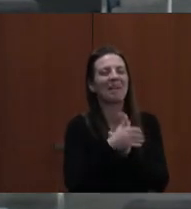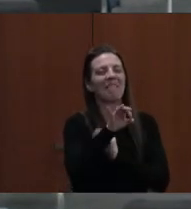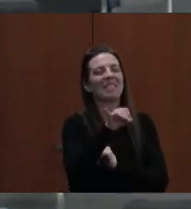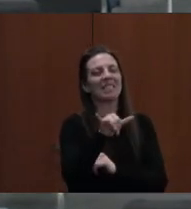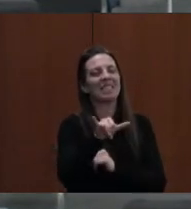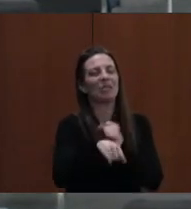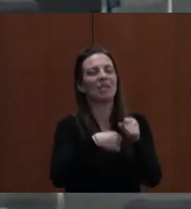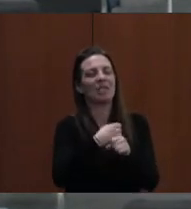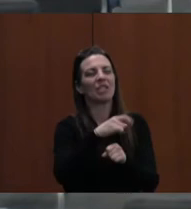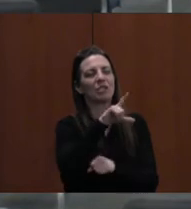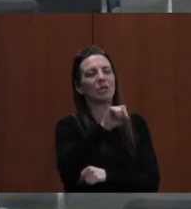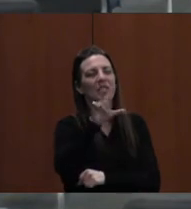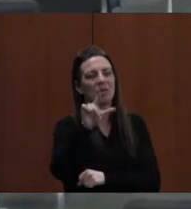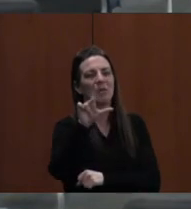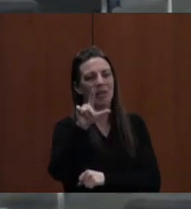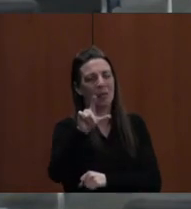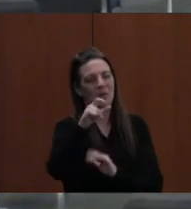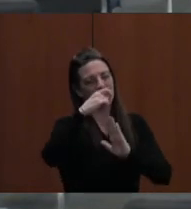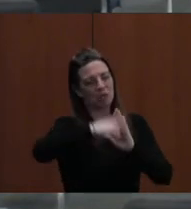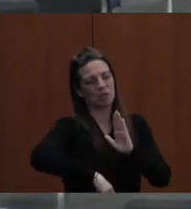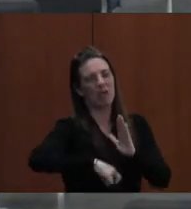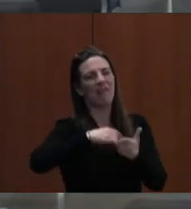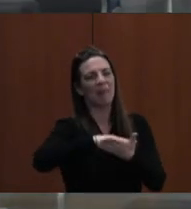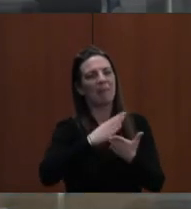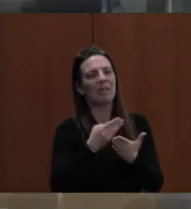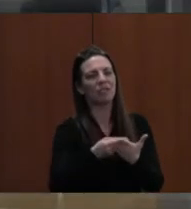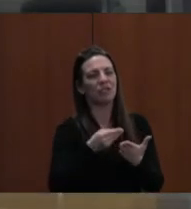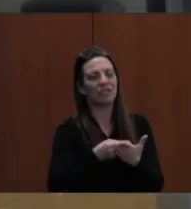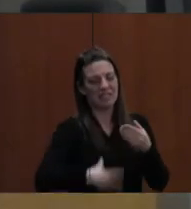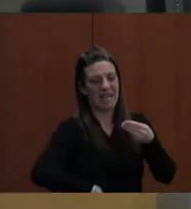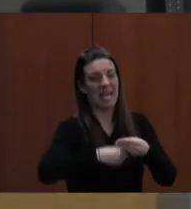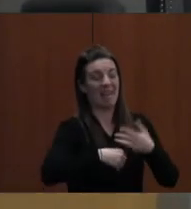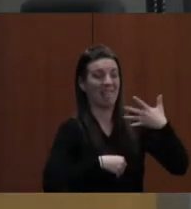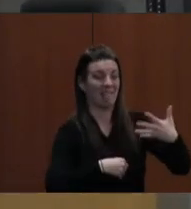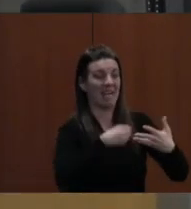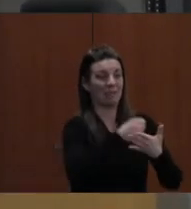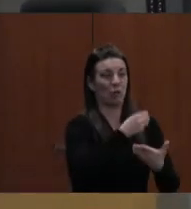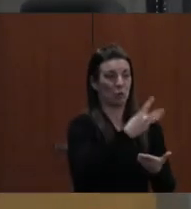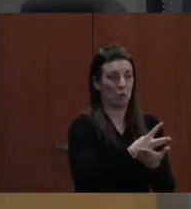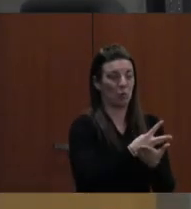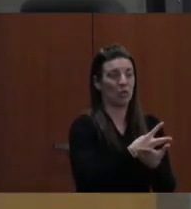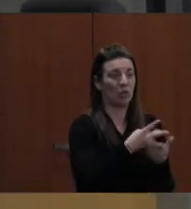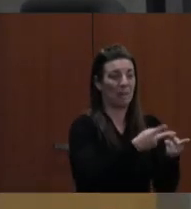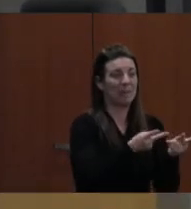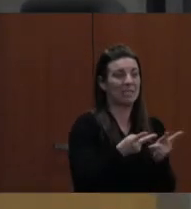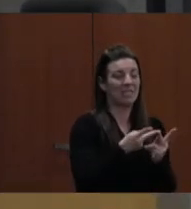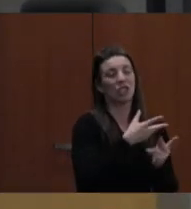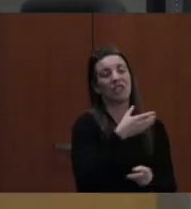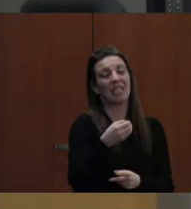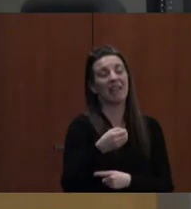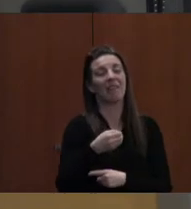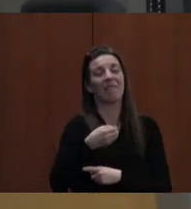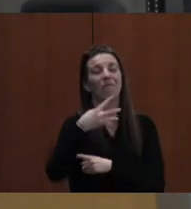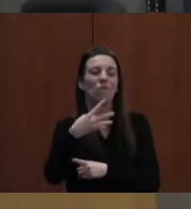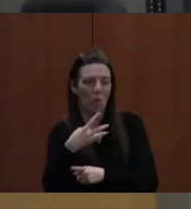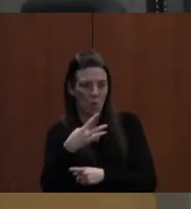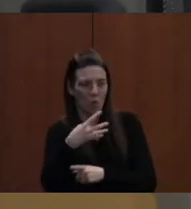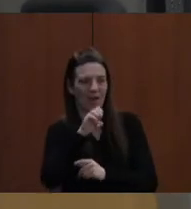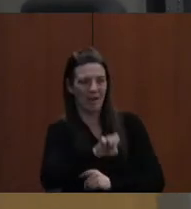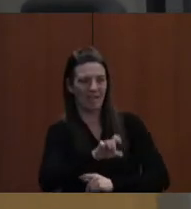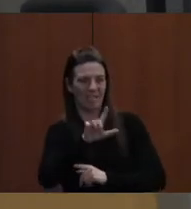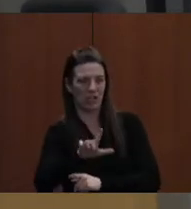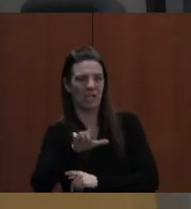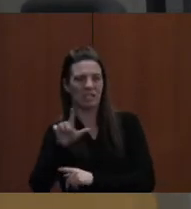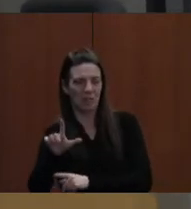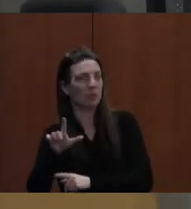2023 DRAFT BUDGET TO ADD FIVE SOCIAL WORKER POSITIONS, AND FOUR ENGLISH LANGUAGE,